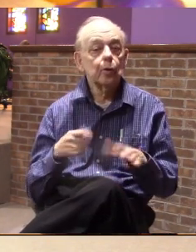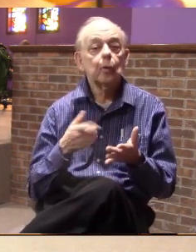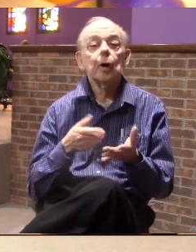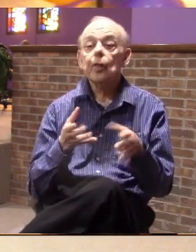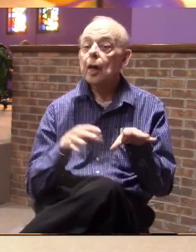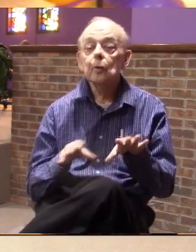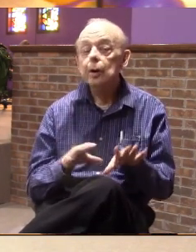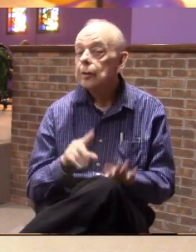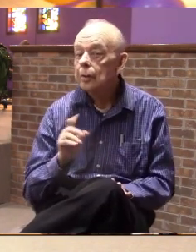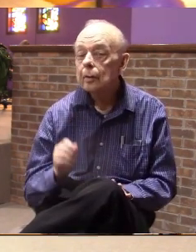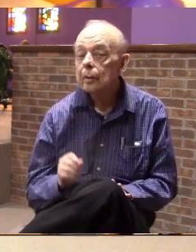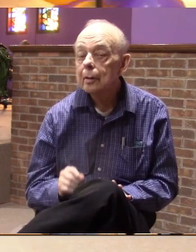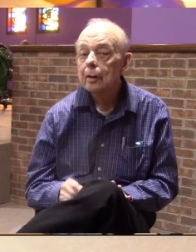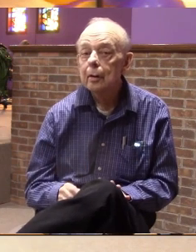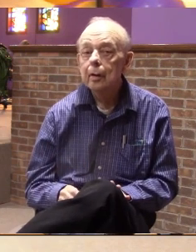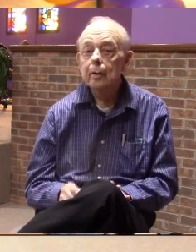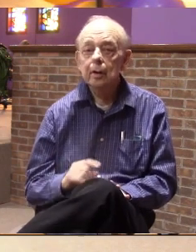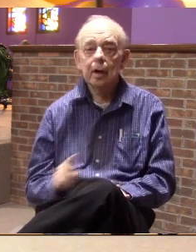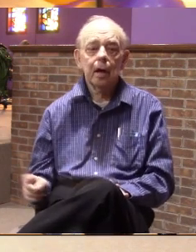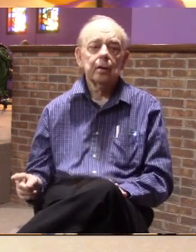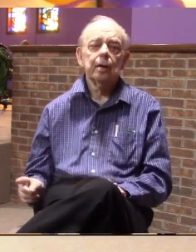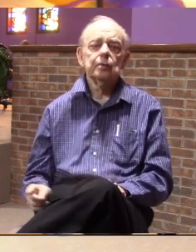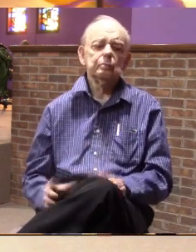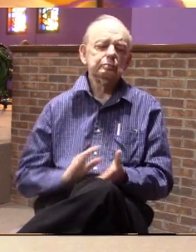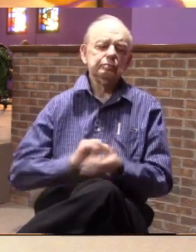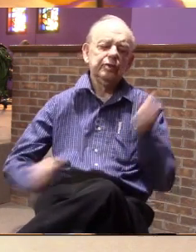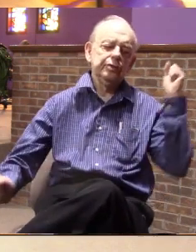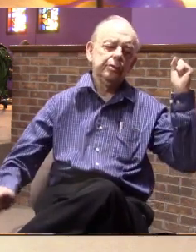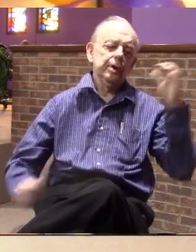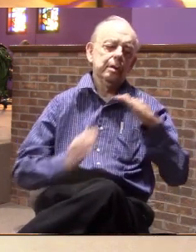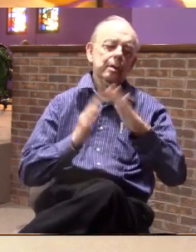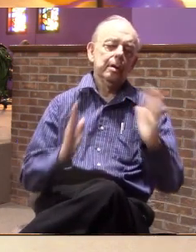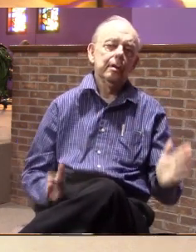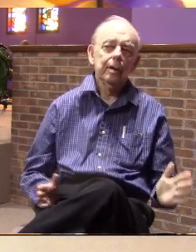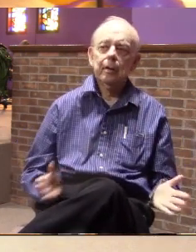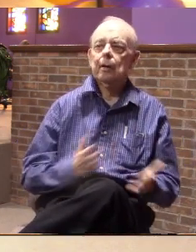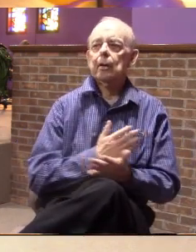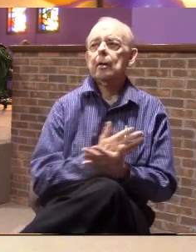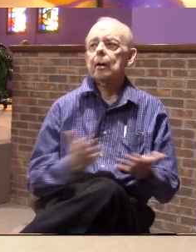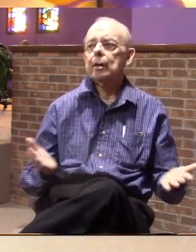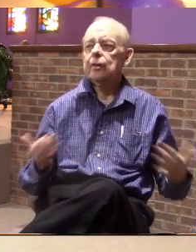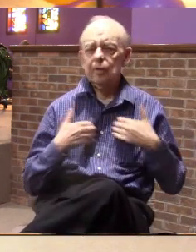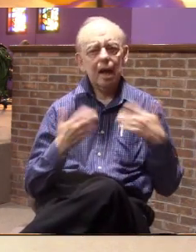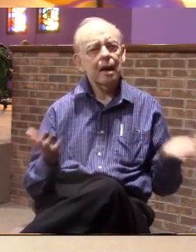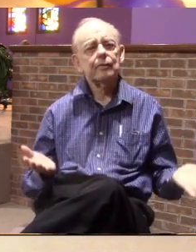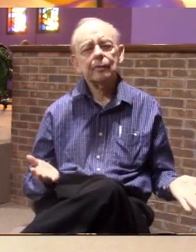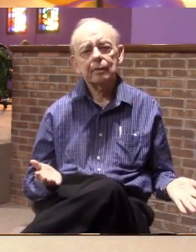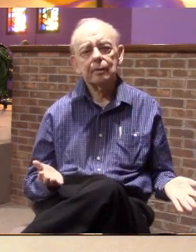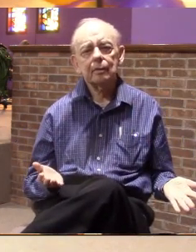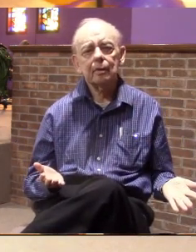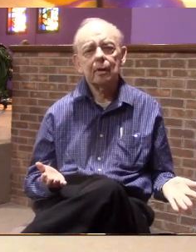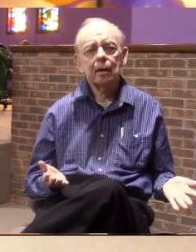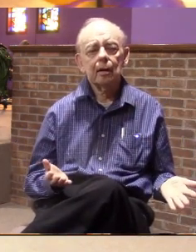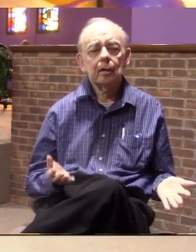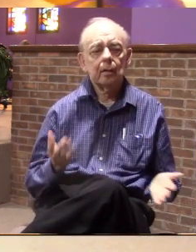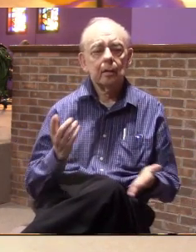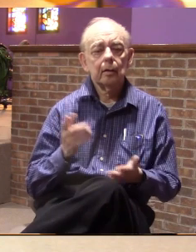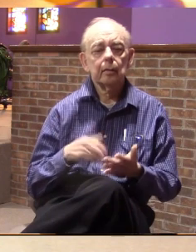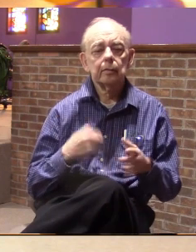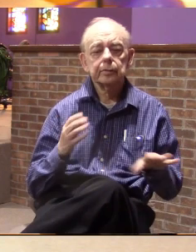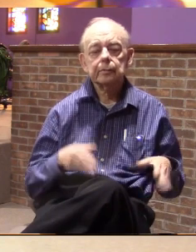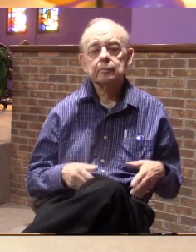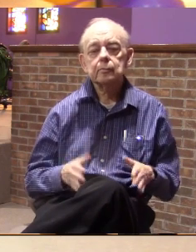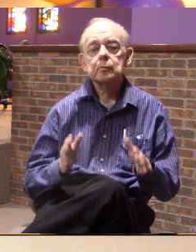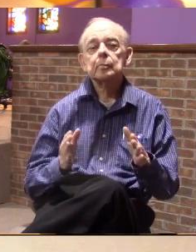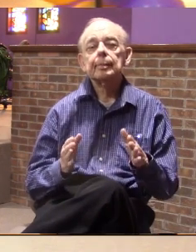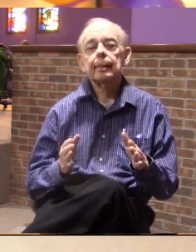do? They would tear up your house. They would destroy everything that you've got. And what we do when we